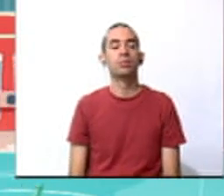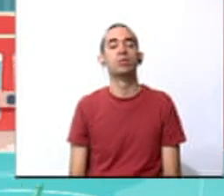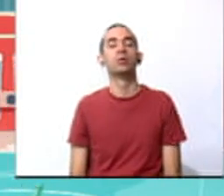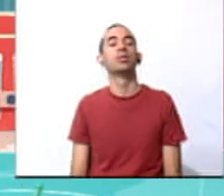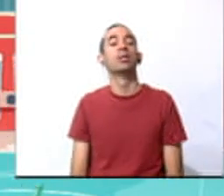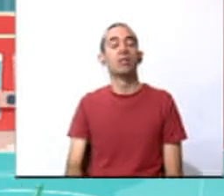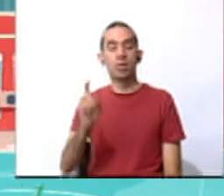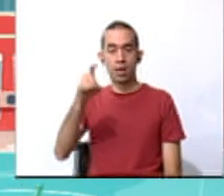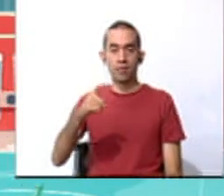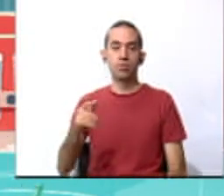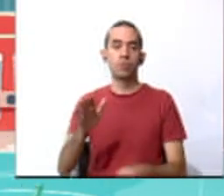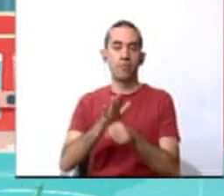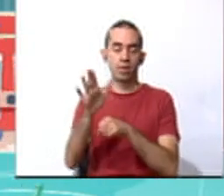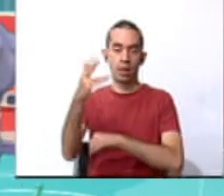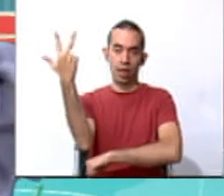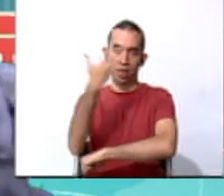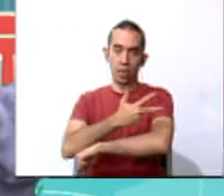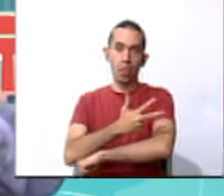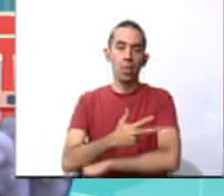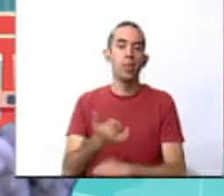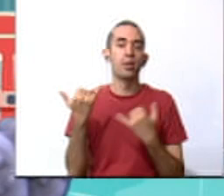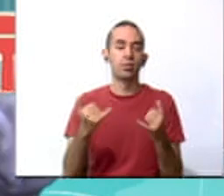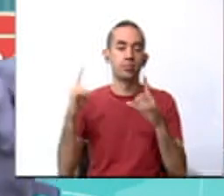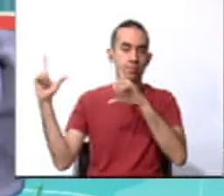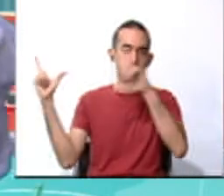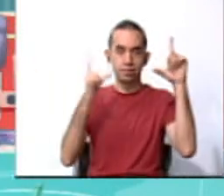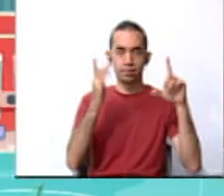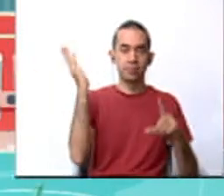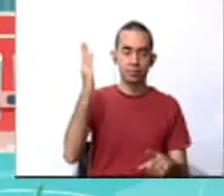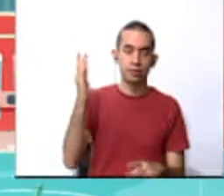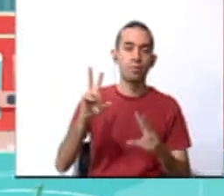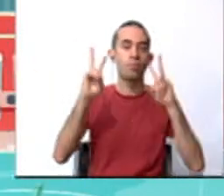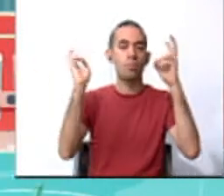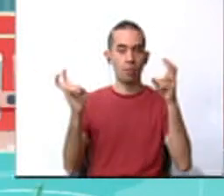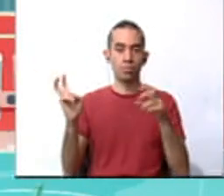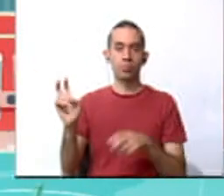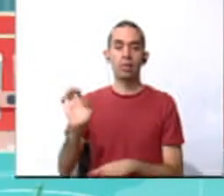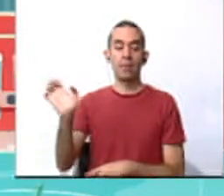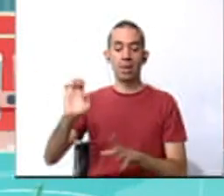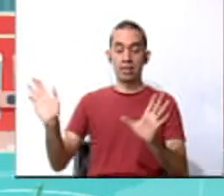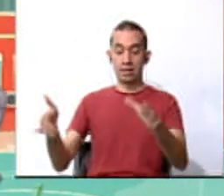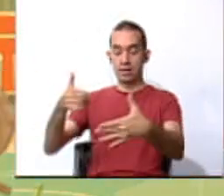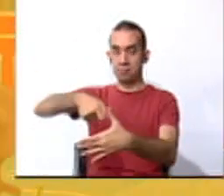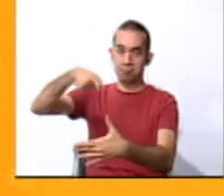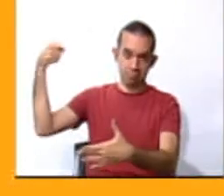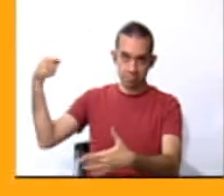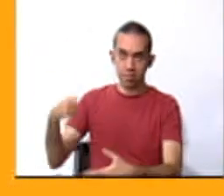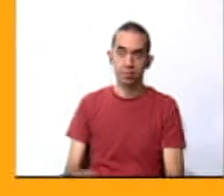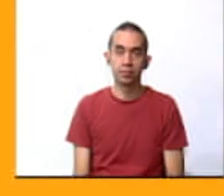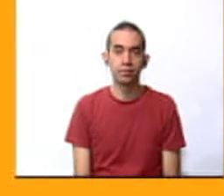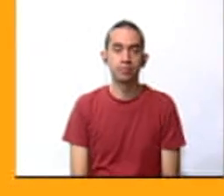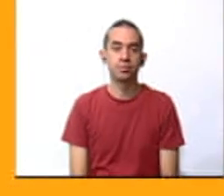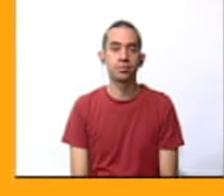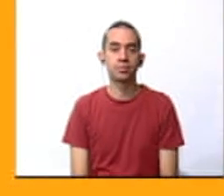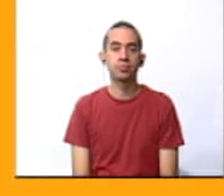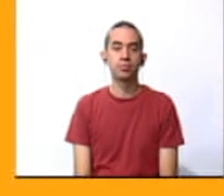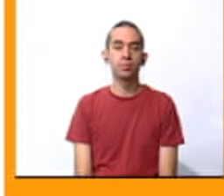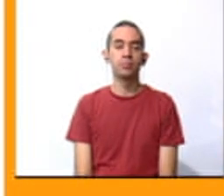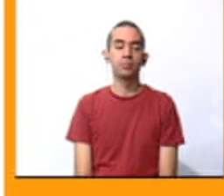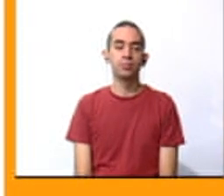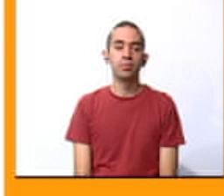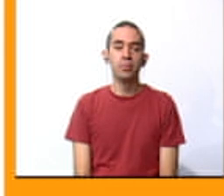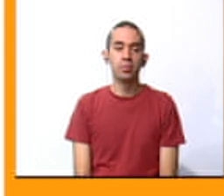three days. Now, let's have this presentation about the emergency kit. What their family